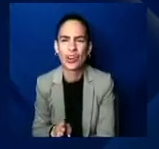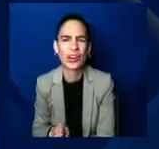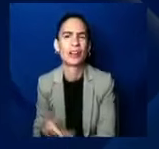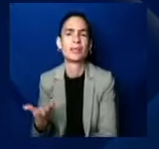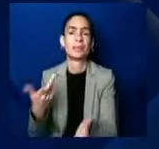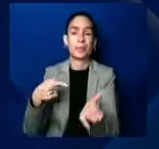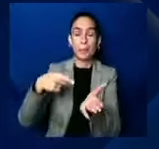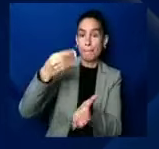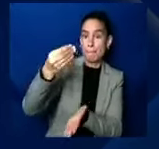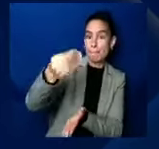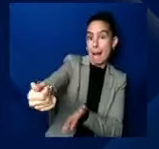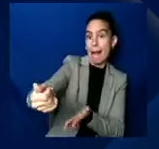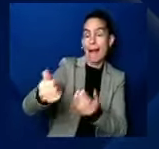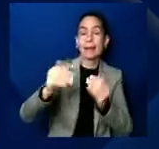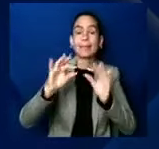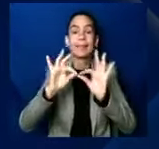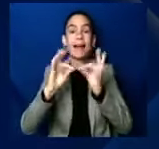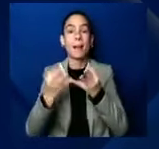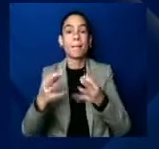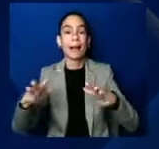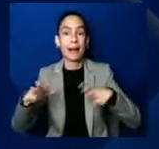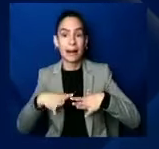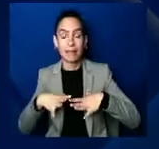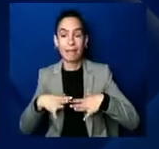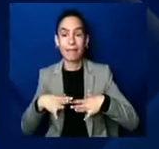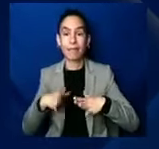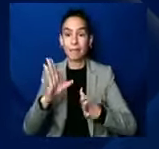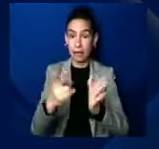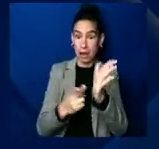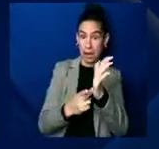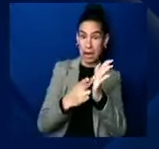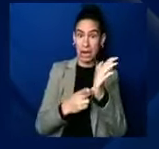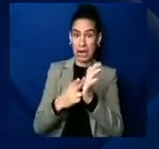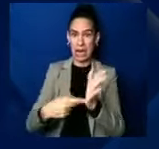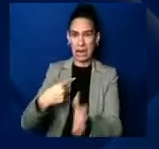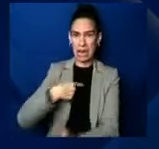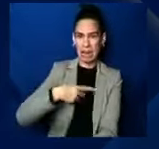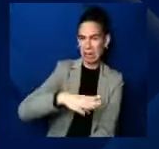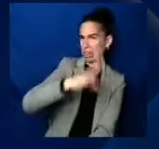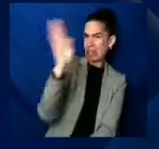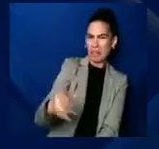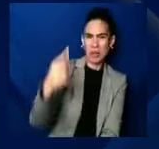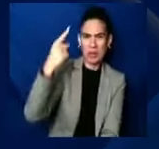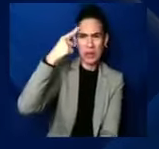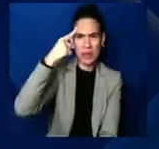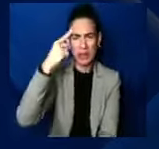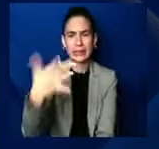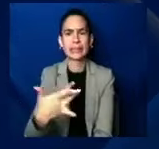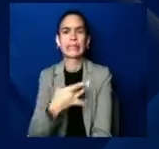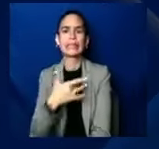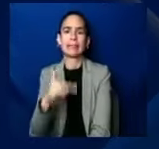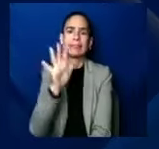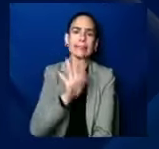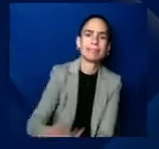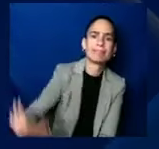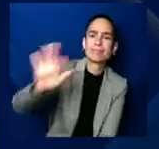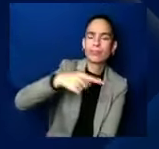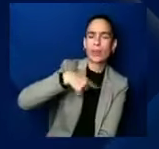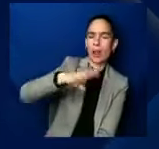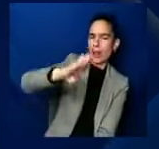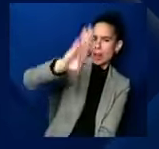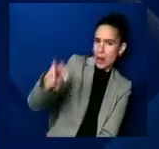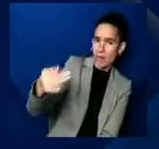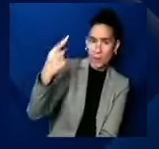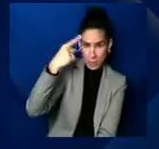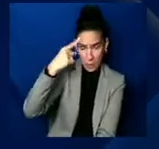I candidly didn't even think about as I know, look, this is often the case until it affected me. And it was something we offered